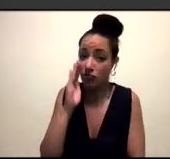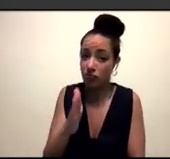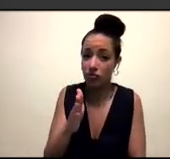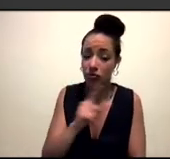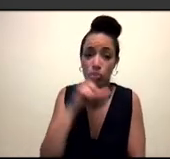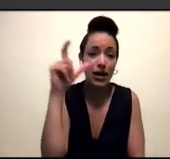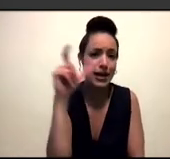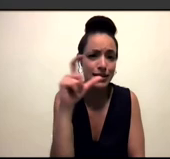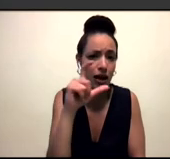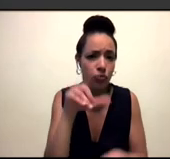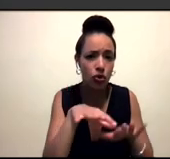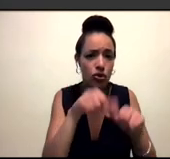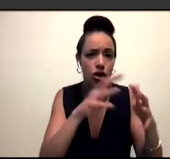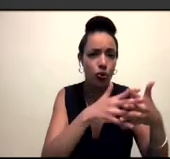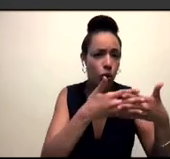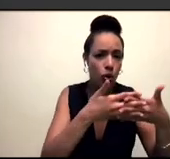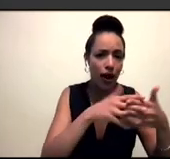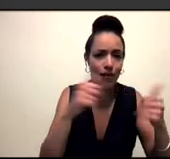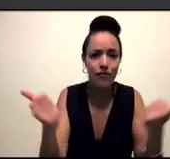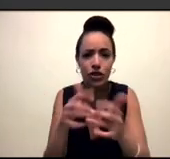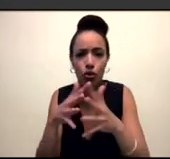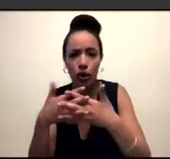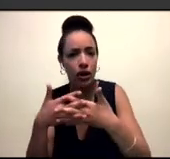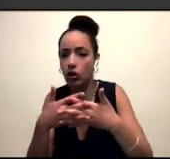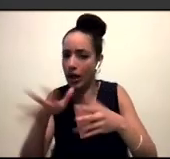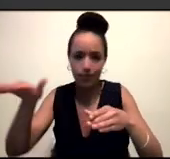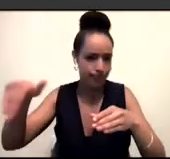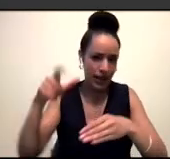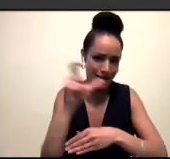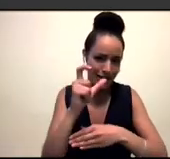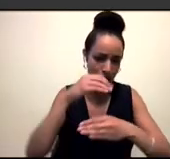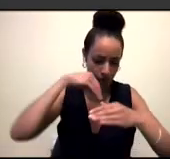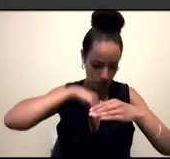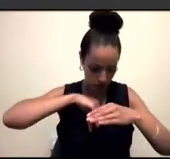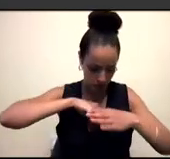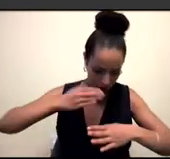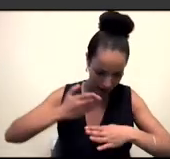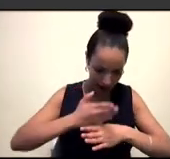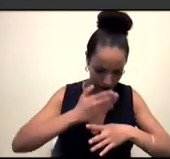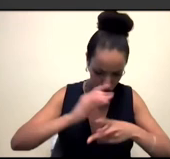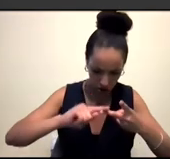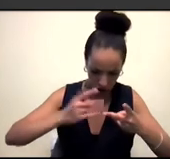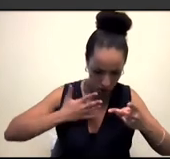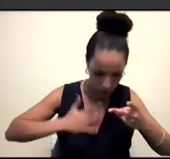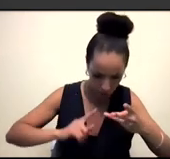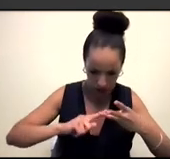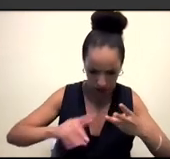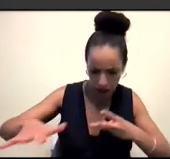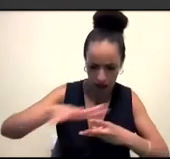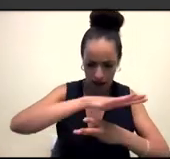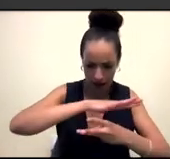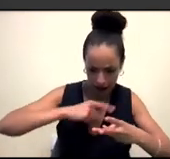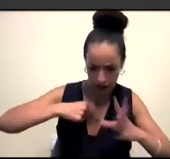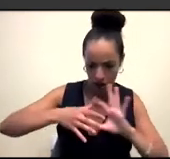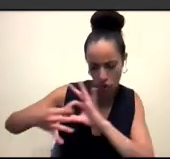with the Quran. In my view, it is our actions. It is our bodies. It's the land. It's our interconnectedness.